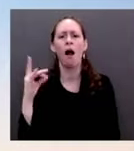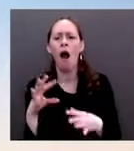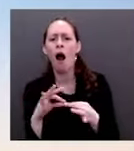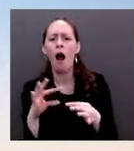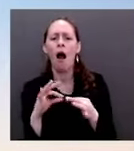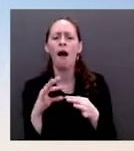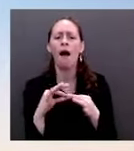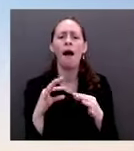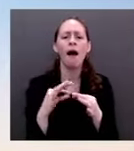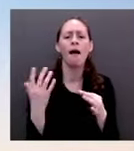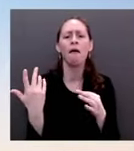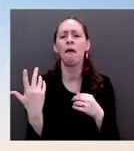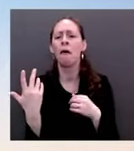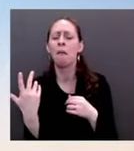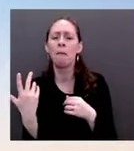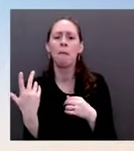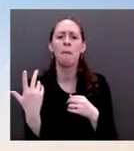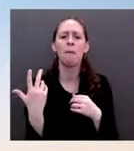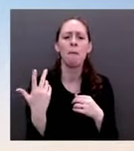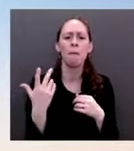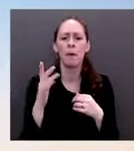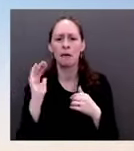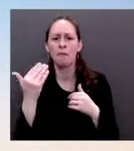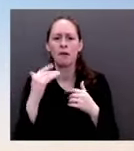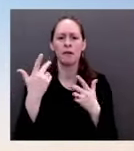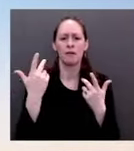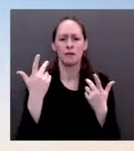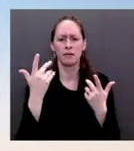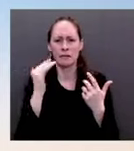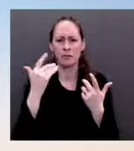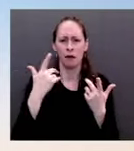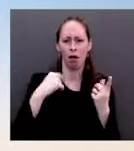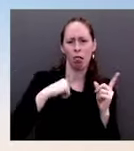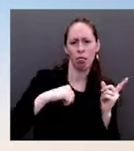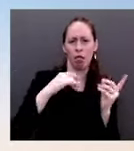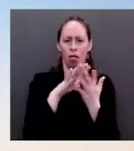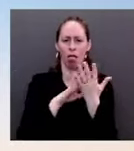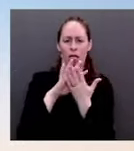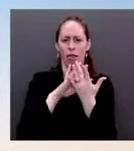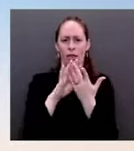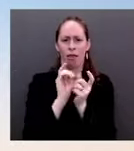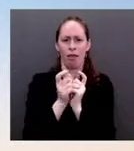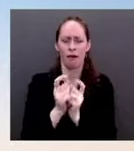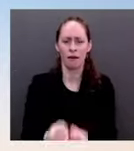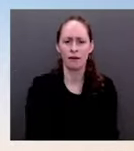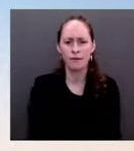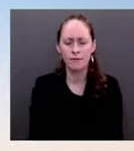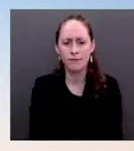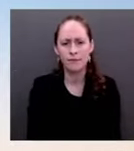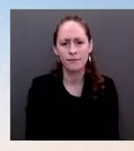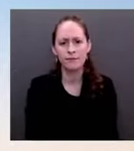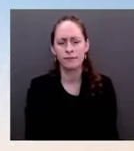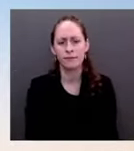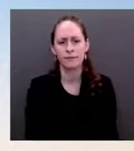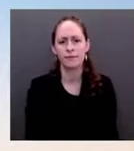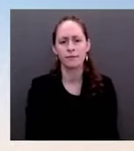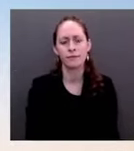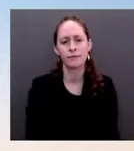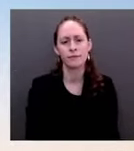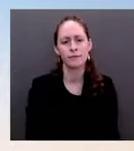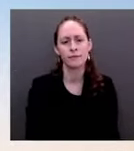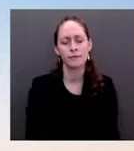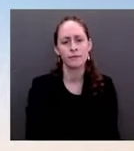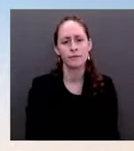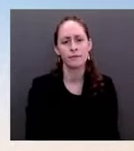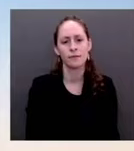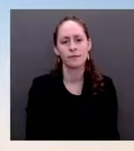Department just a couple of days ago. I would note that the United States has delivered more security assistance to Ukraine in the last year than any point in history. In the